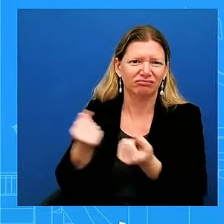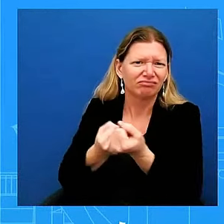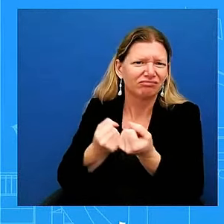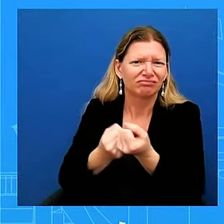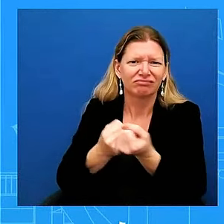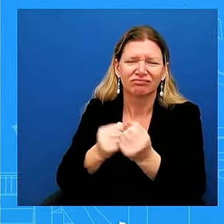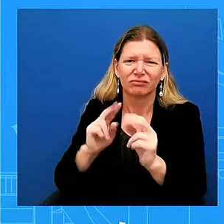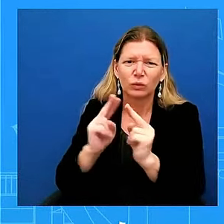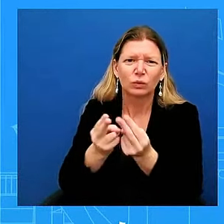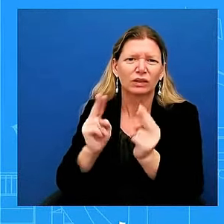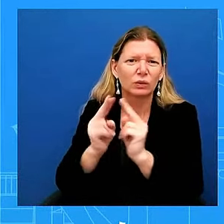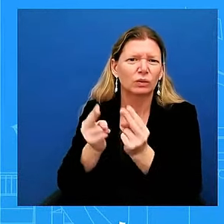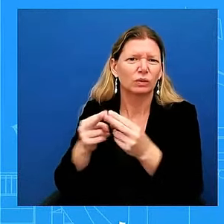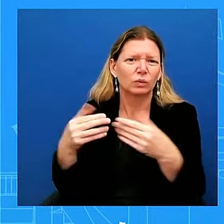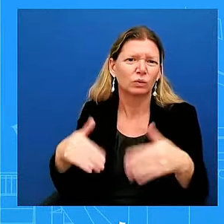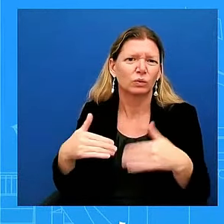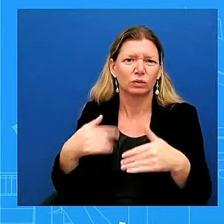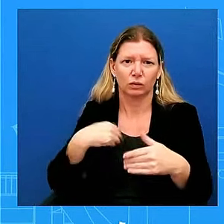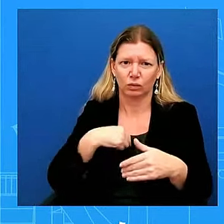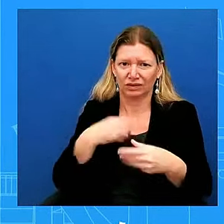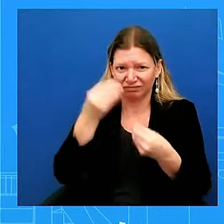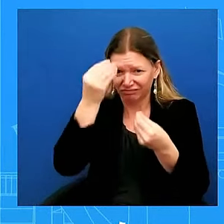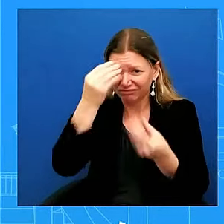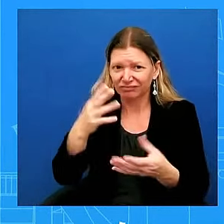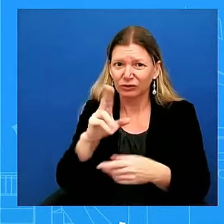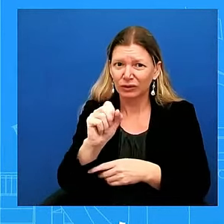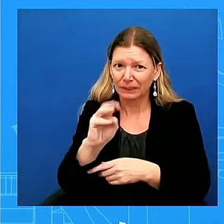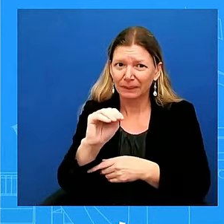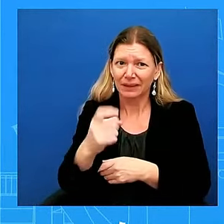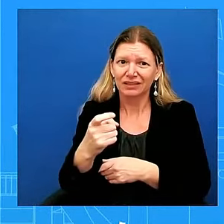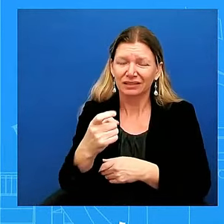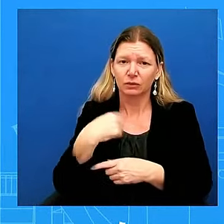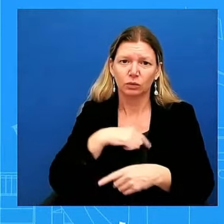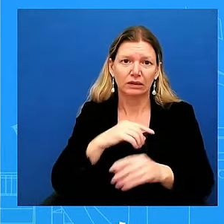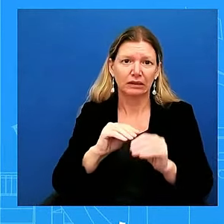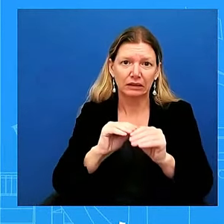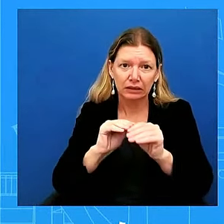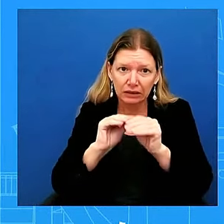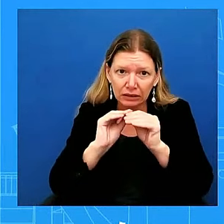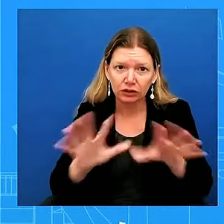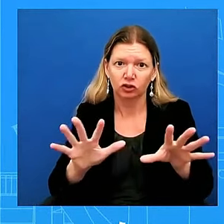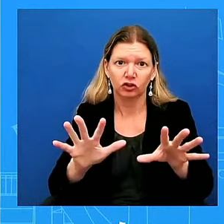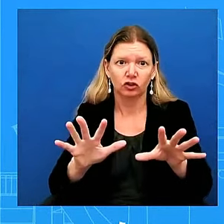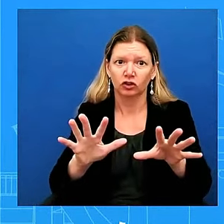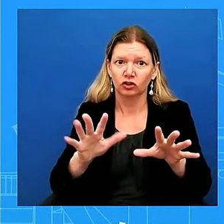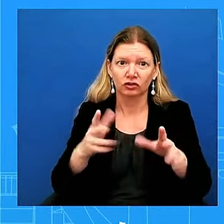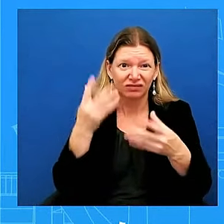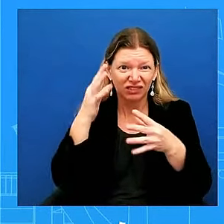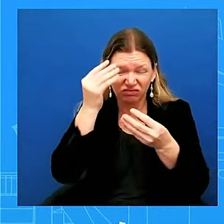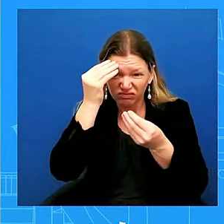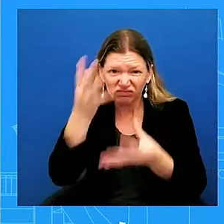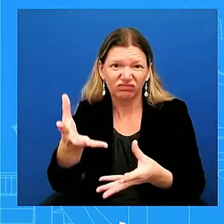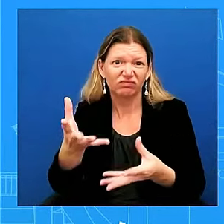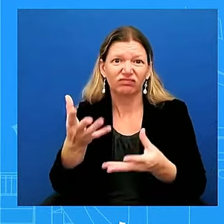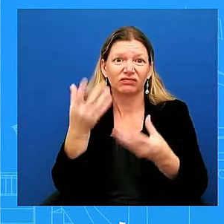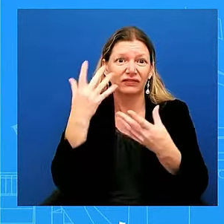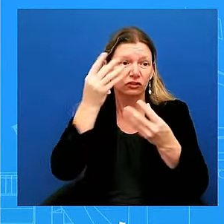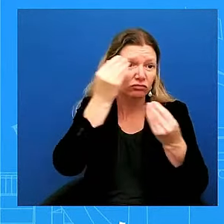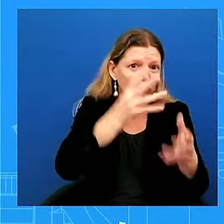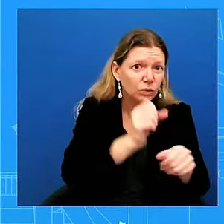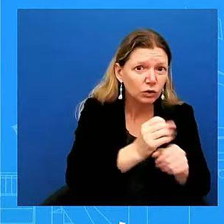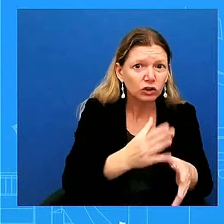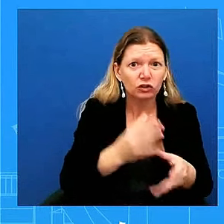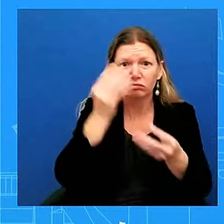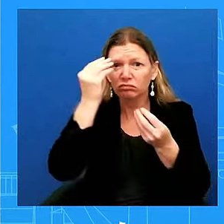delivered those messages, and we have been in touch with both parties. And so, we're going to continue to do that. And what we want to see is